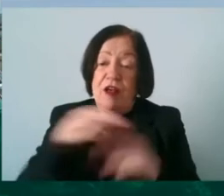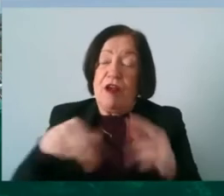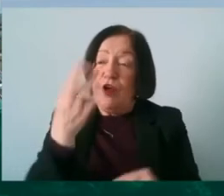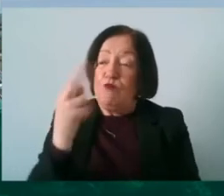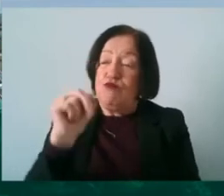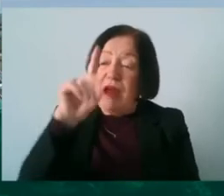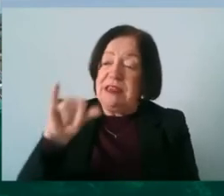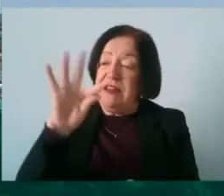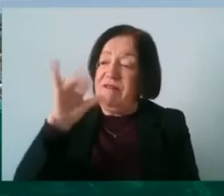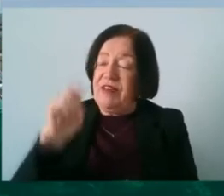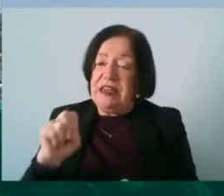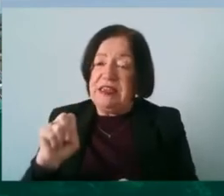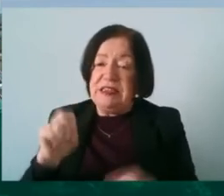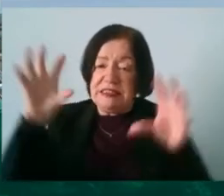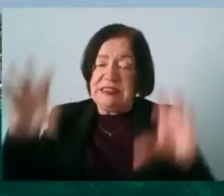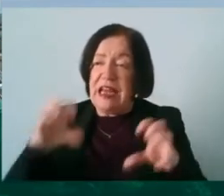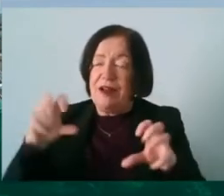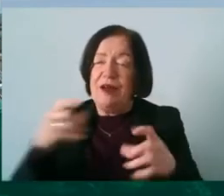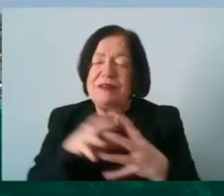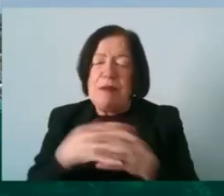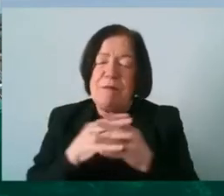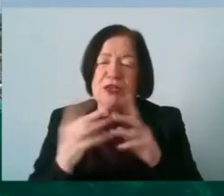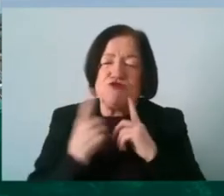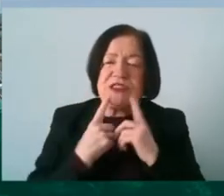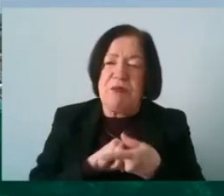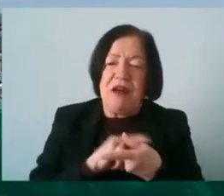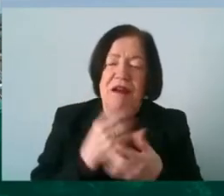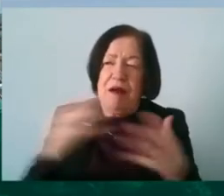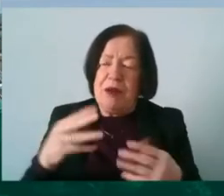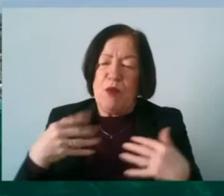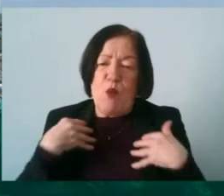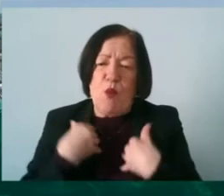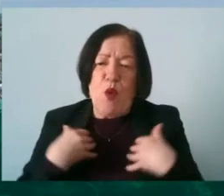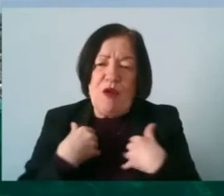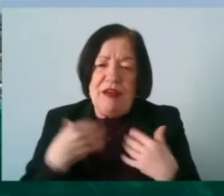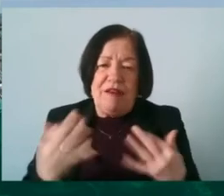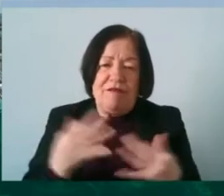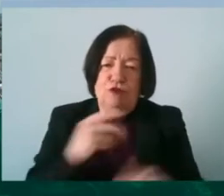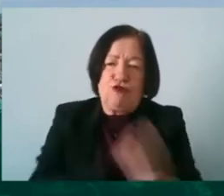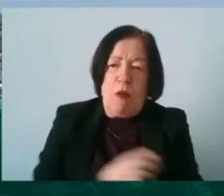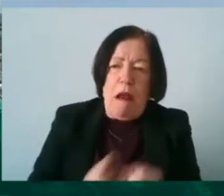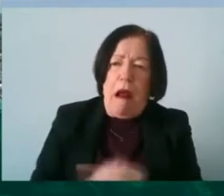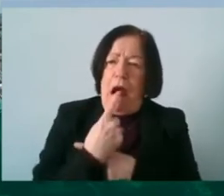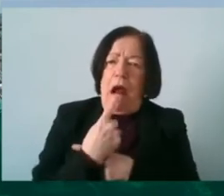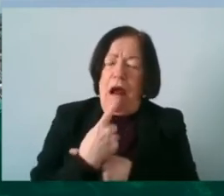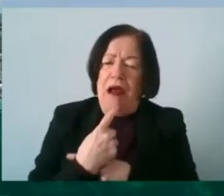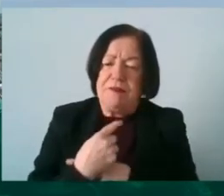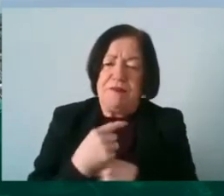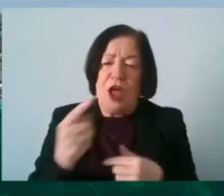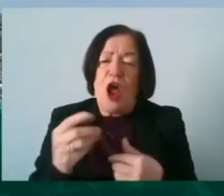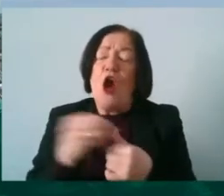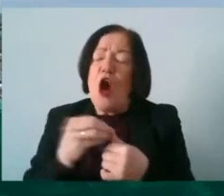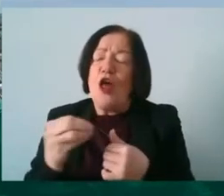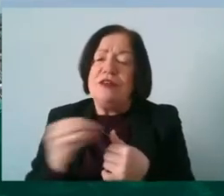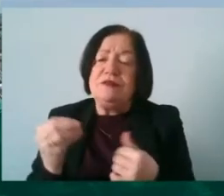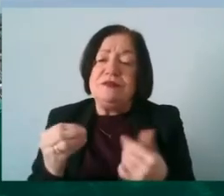there was a very mixed response to it a lot of people were very worried that might create some trouble um and and all those were were